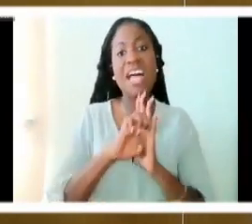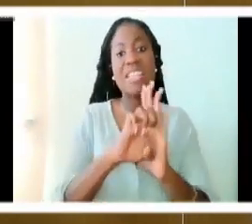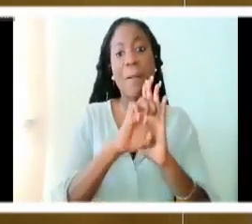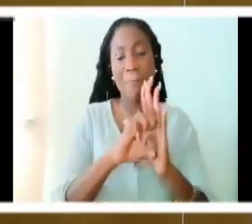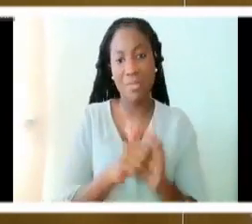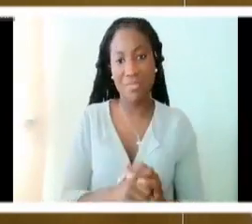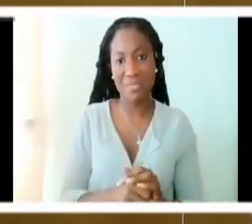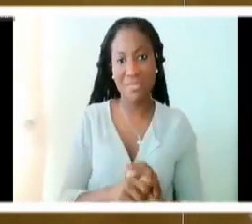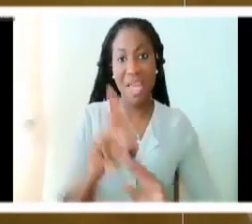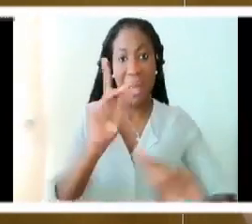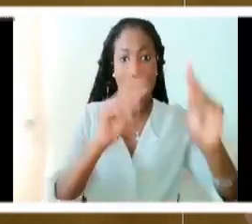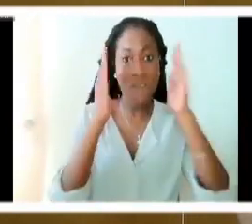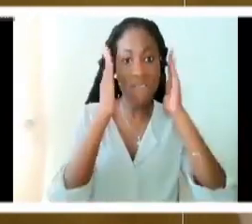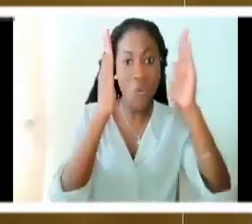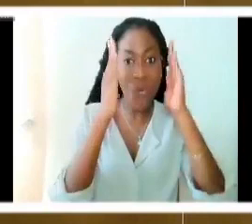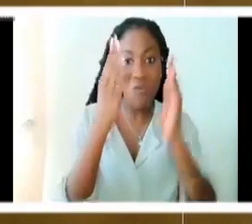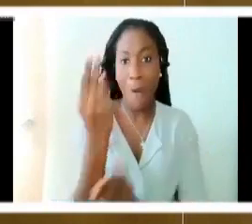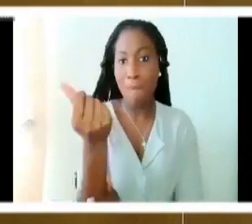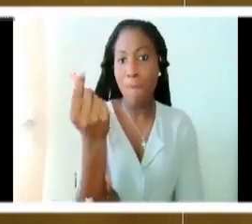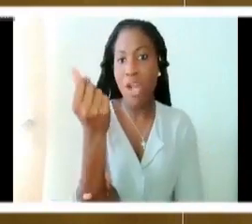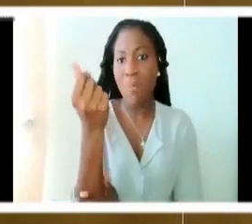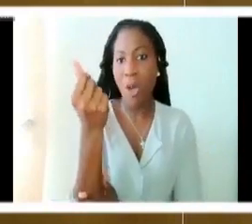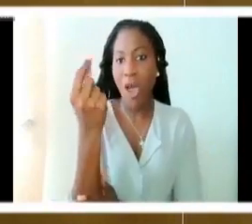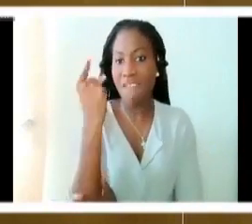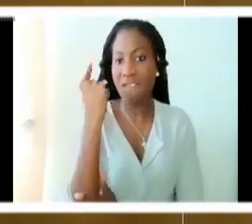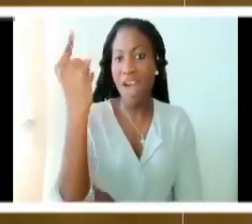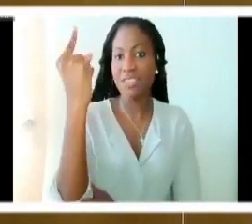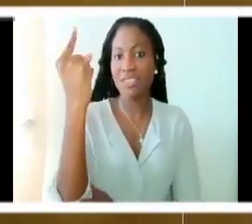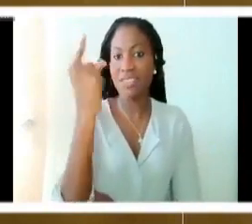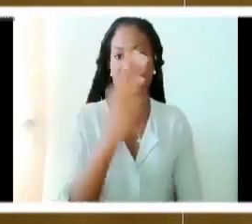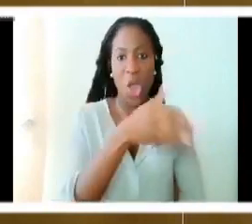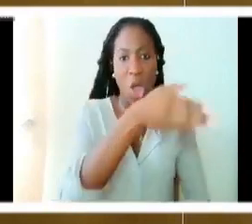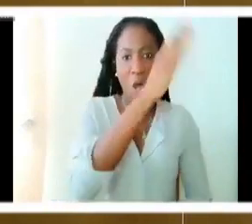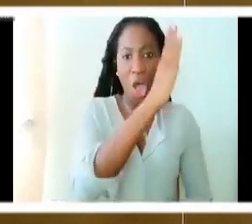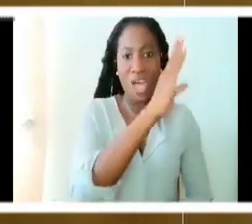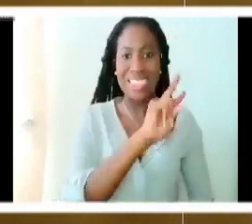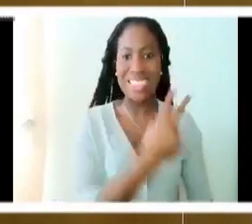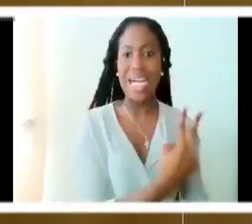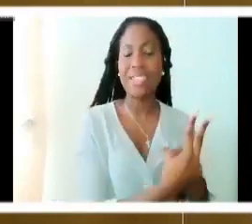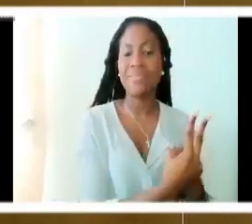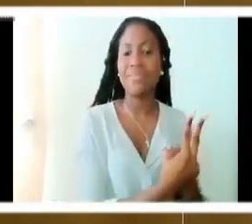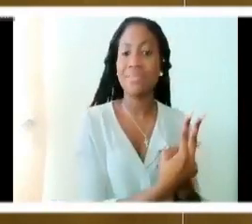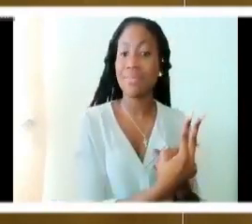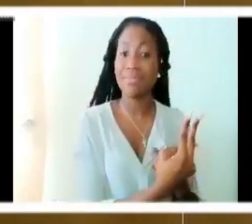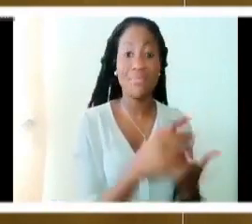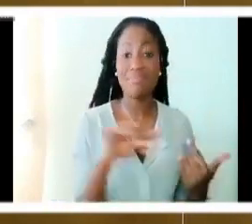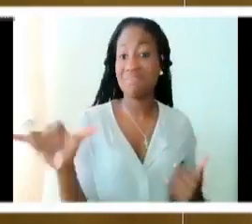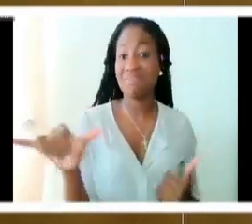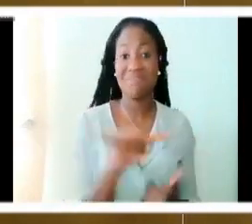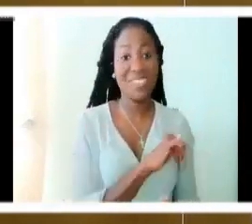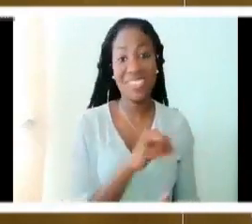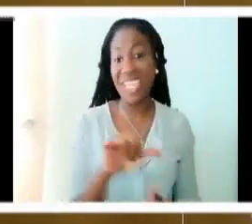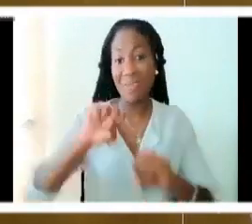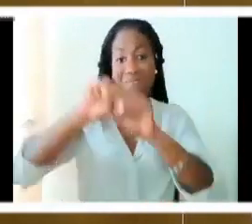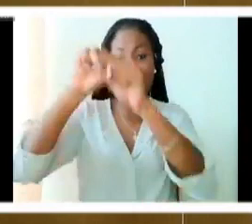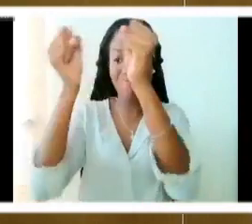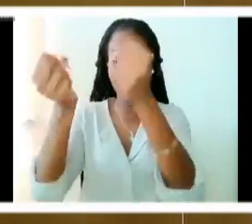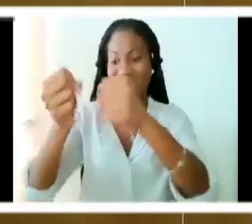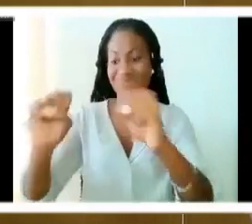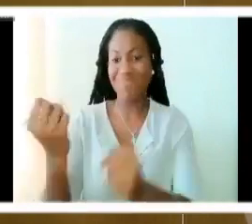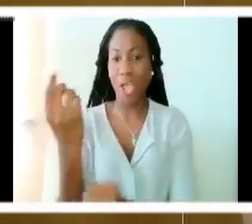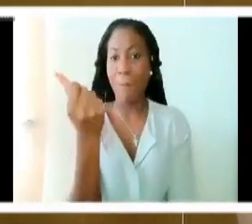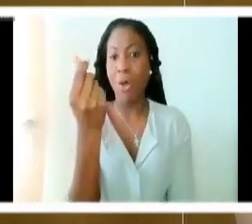before our devotion to God, what are we doing there? That too is idolatry, you know. That's idolatry.